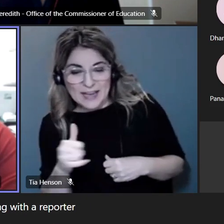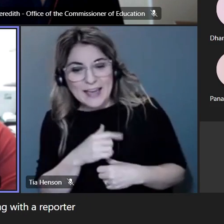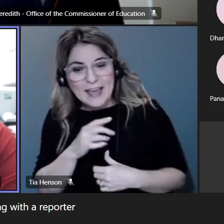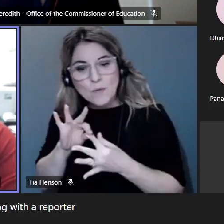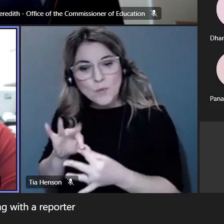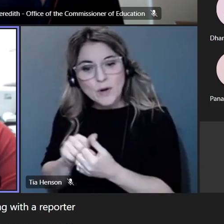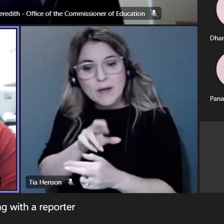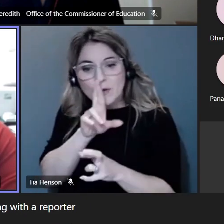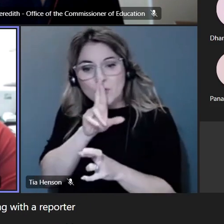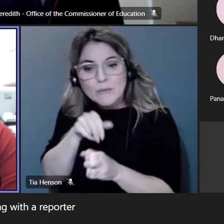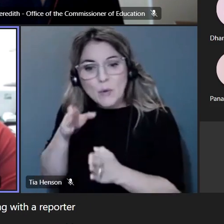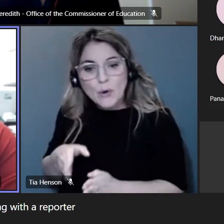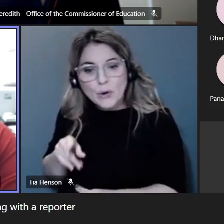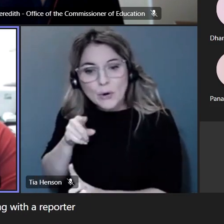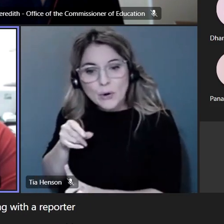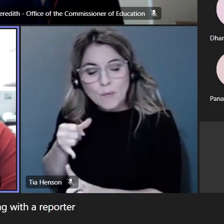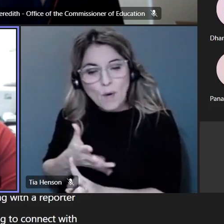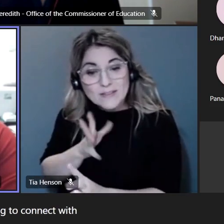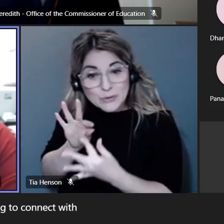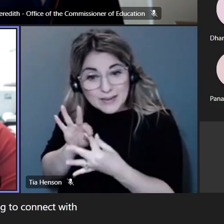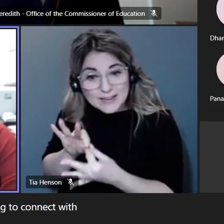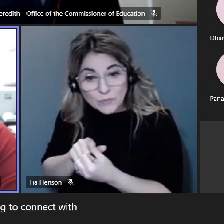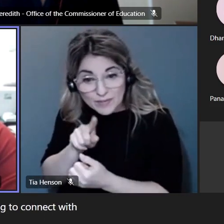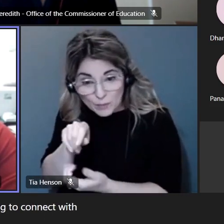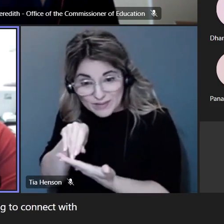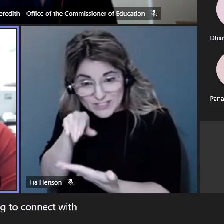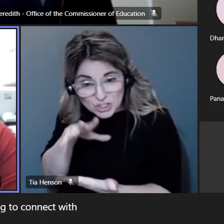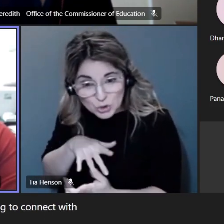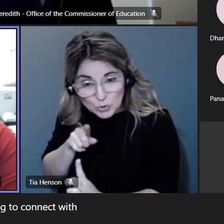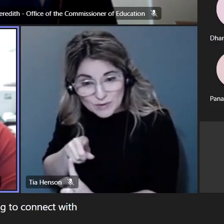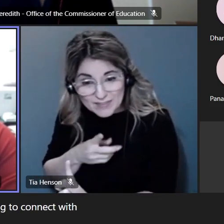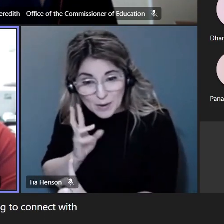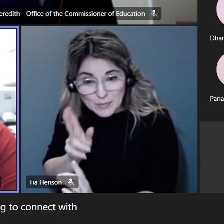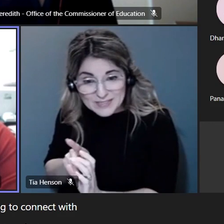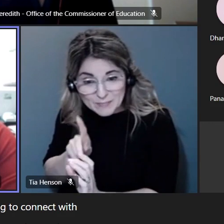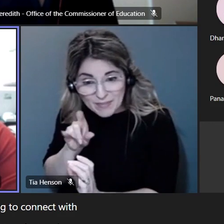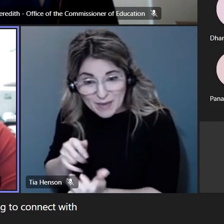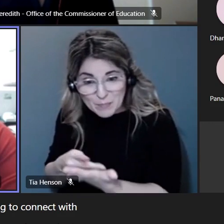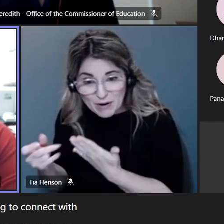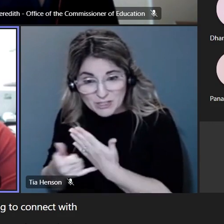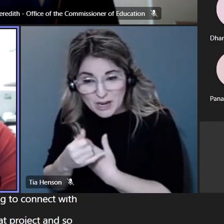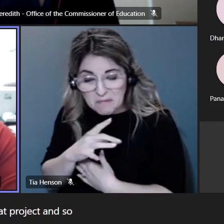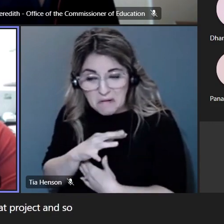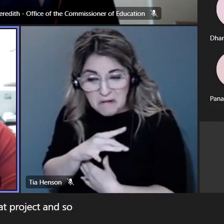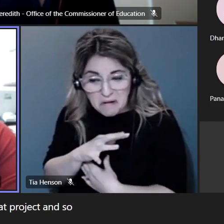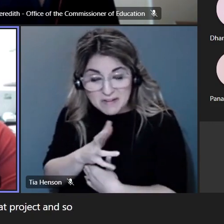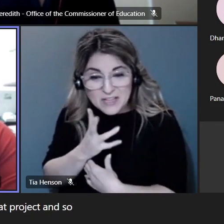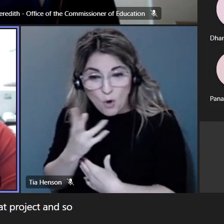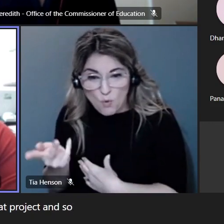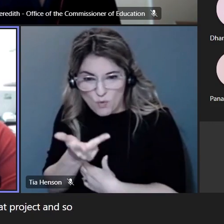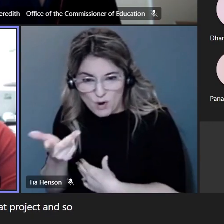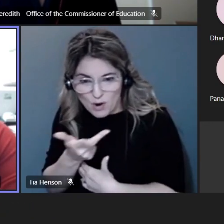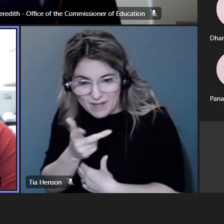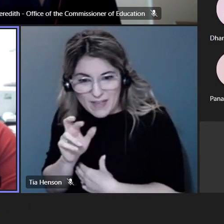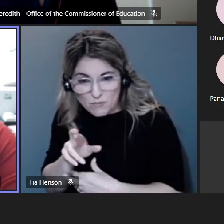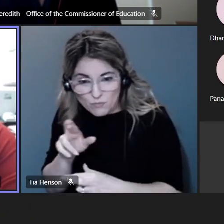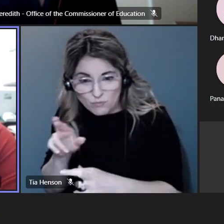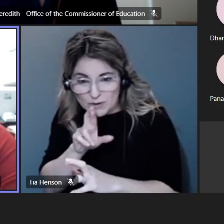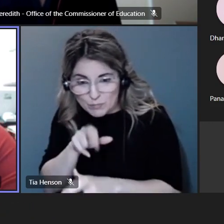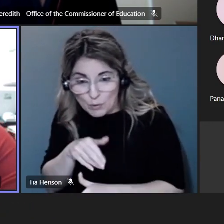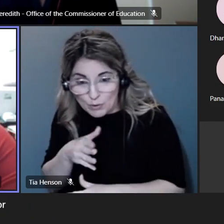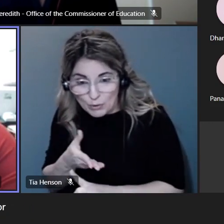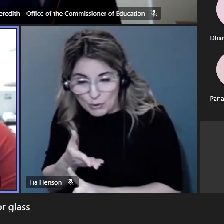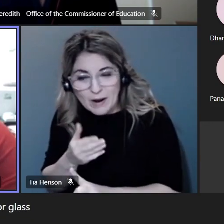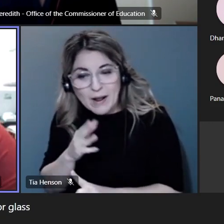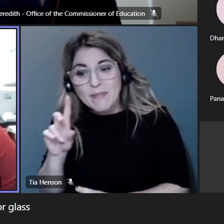connect with um one of the students who participated in that project and so i'm working to connect that reporter with you and then